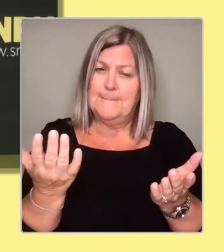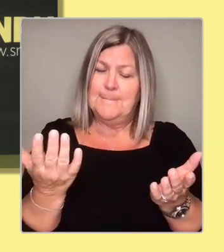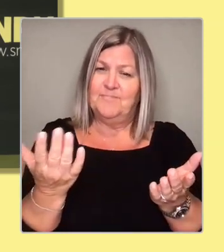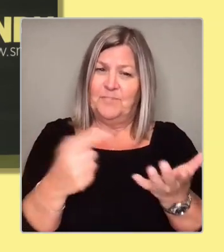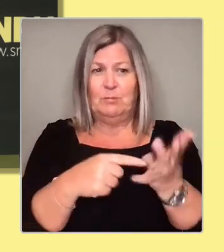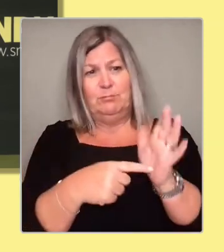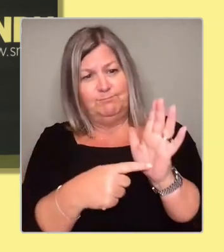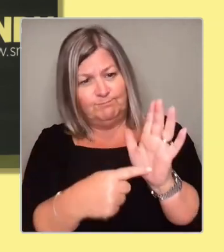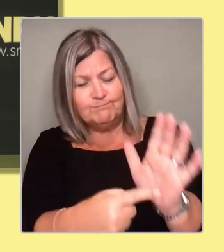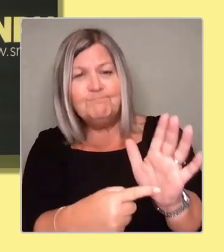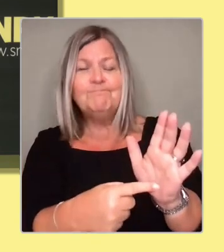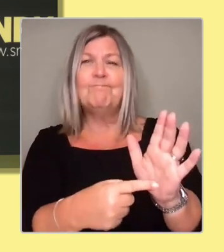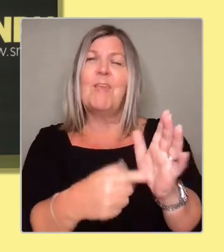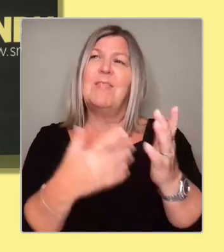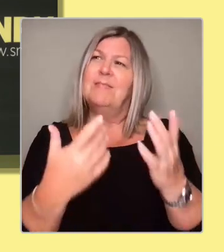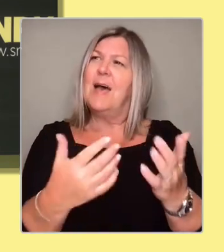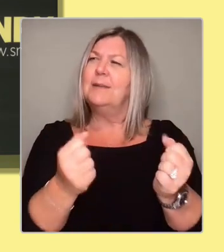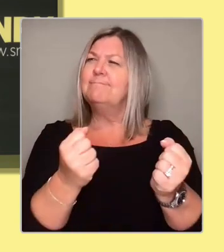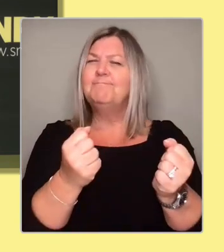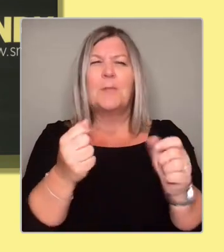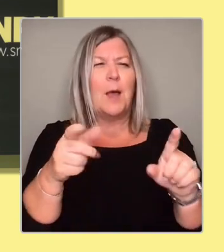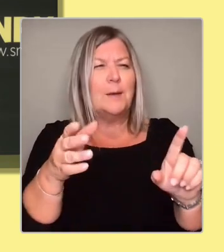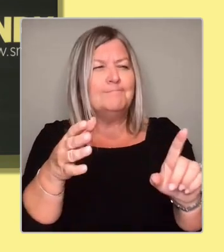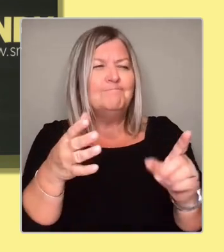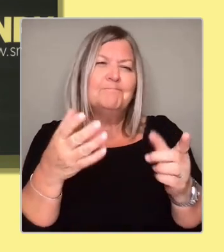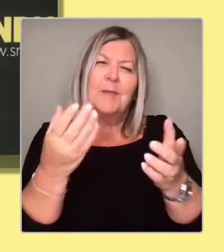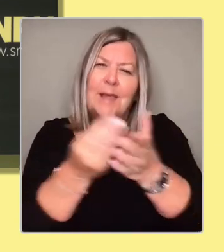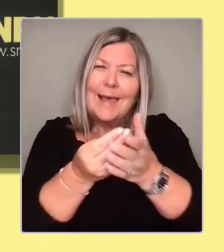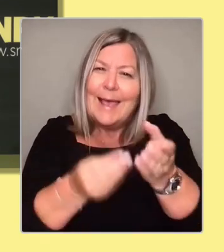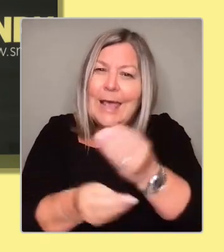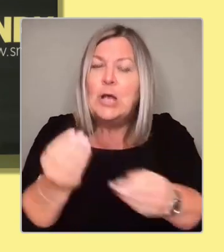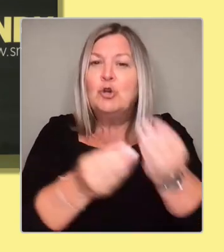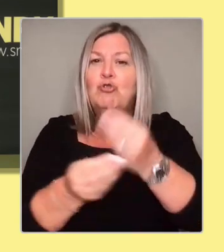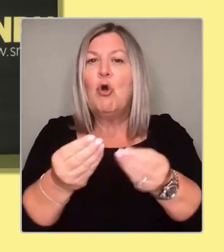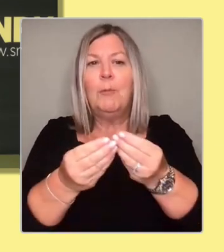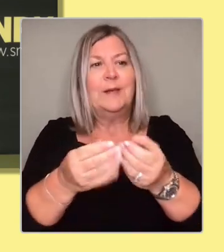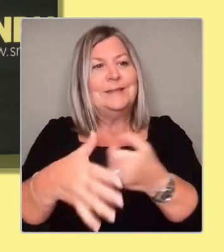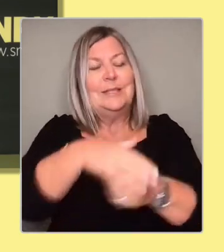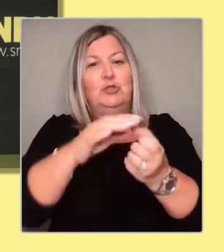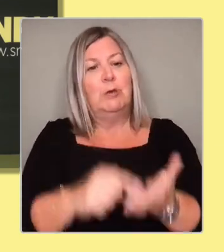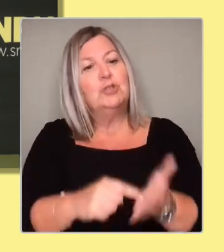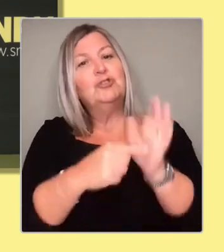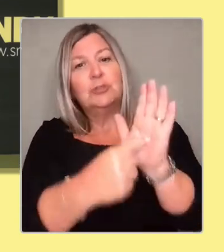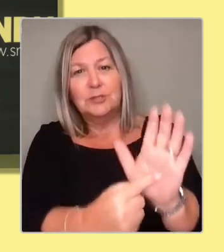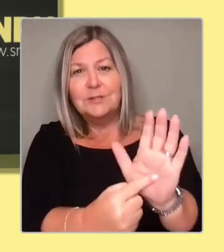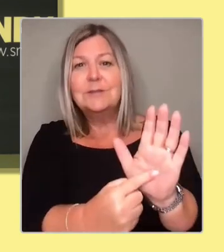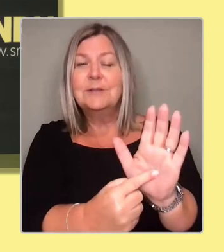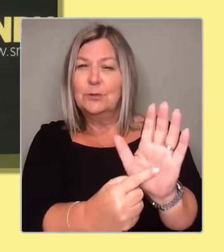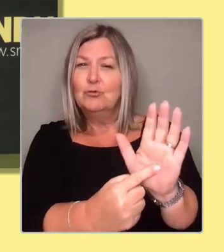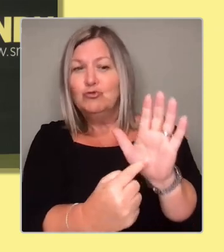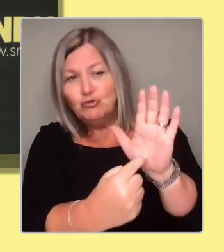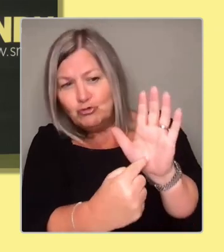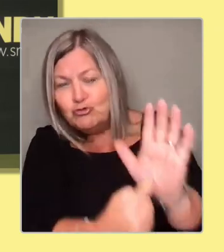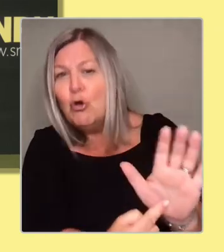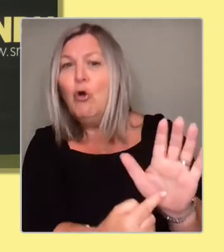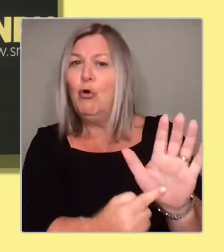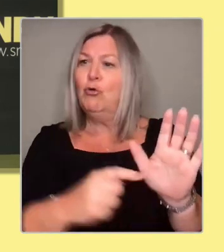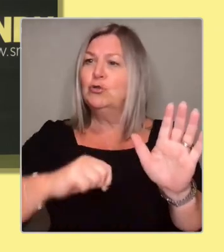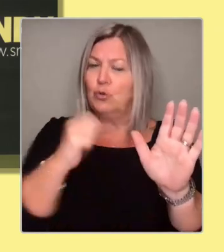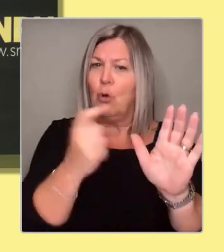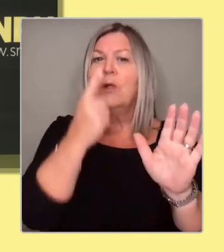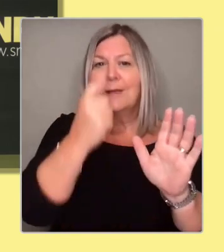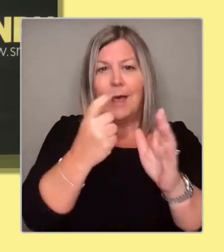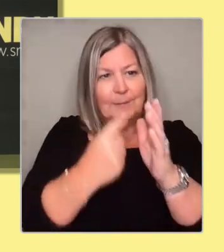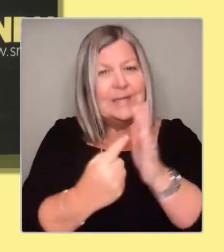economic case for why Scotland can be wealthier and fairer with the powers of independence. In terms of process,